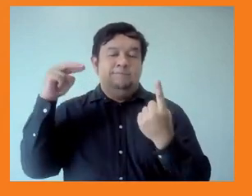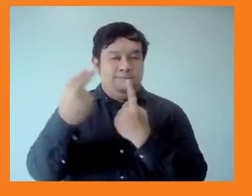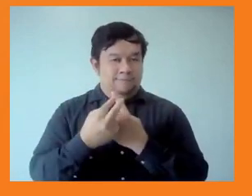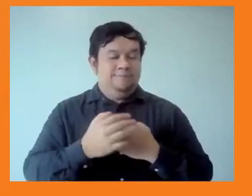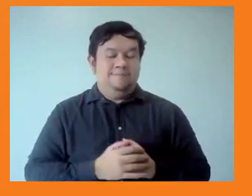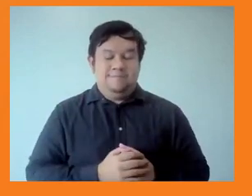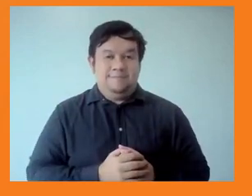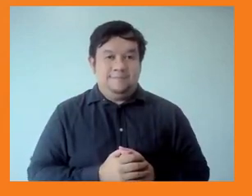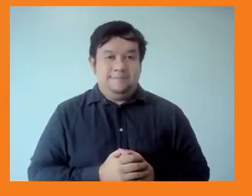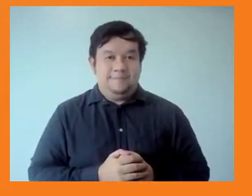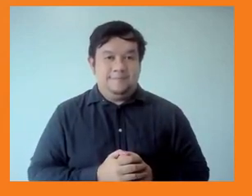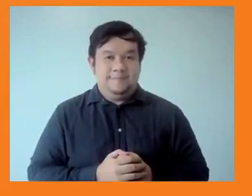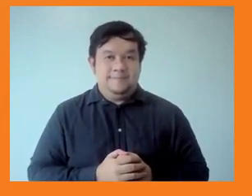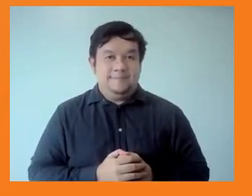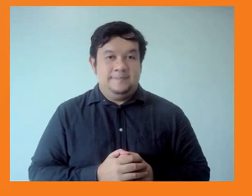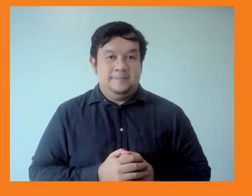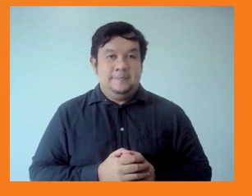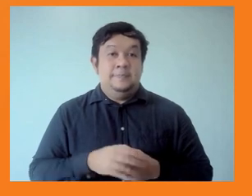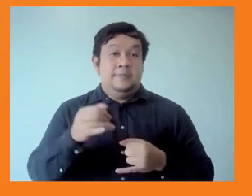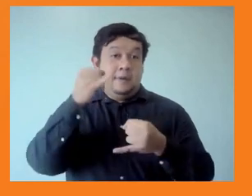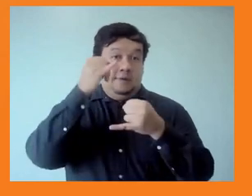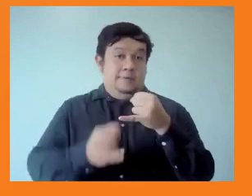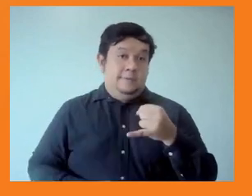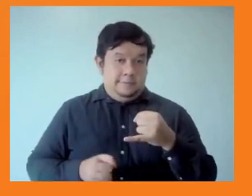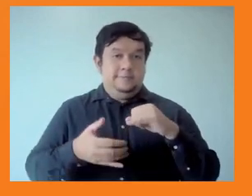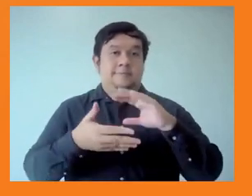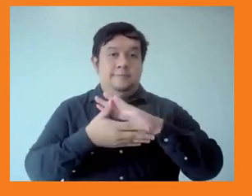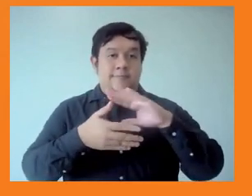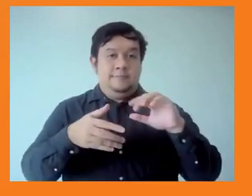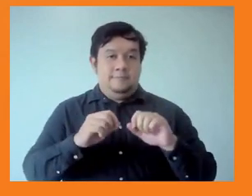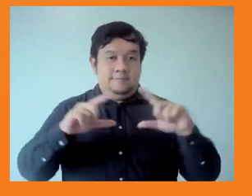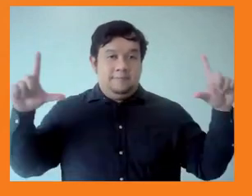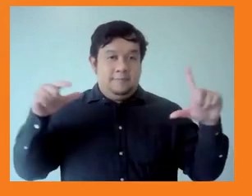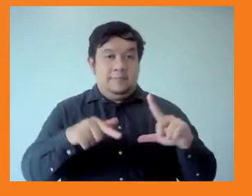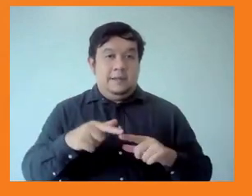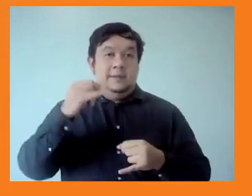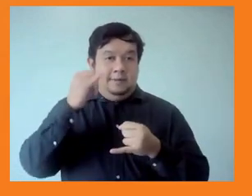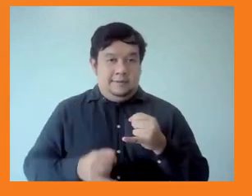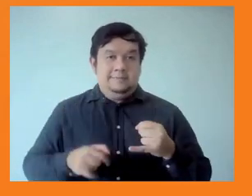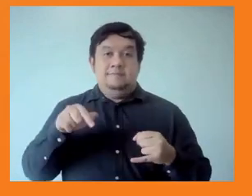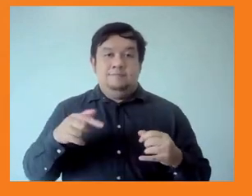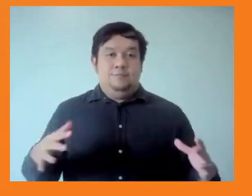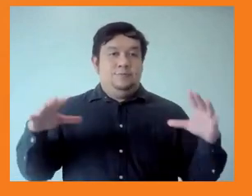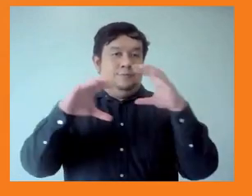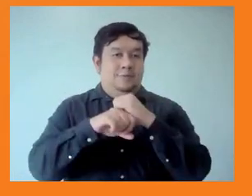very quickly, we would like to display the graphic summary of the discussion today, developed by Desiree Day from Tofu Creatives.